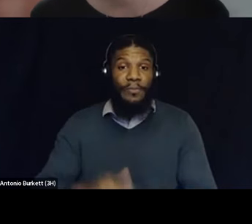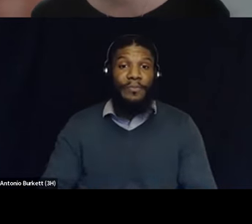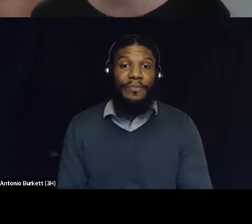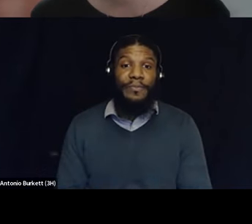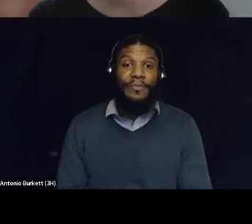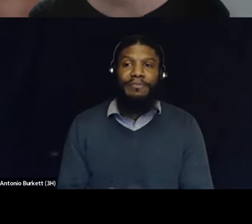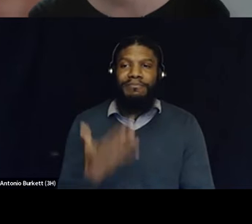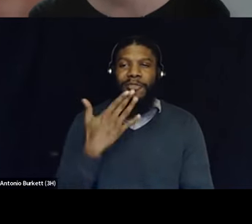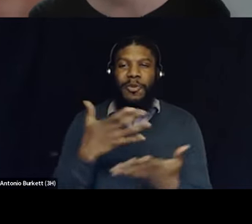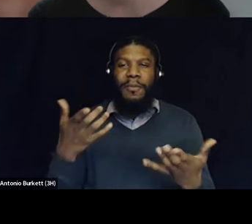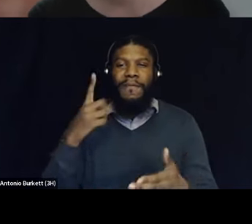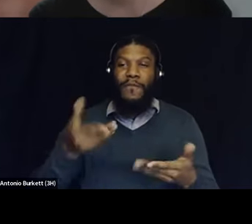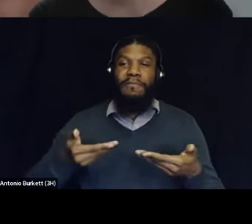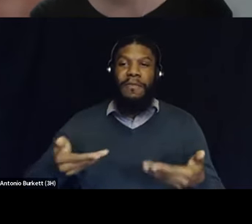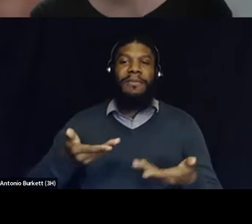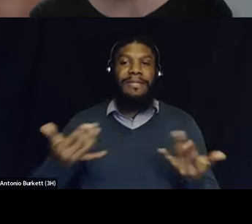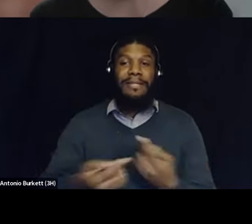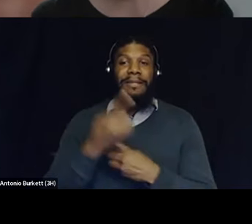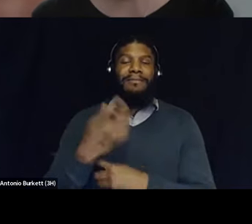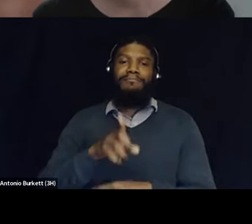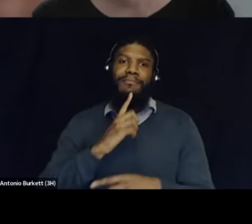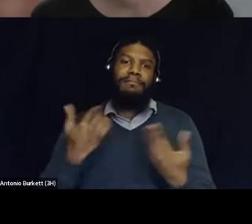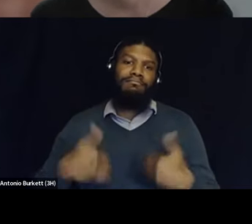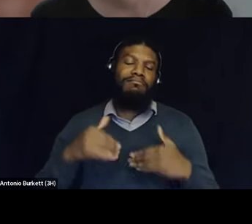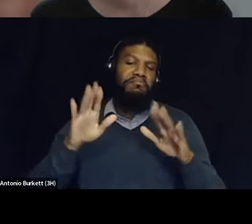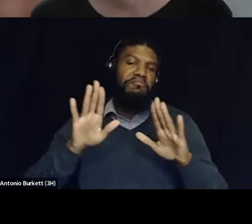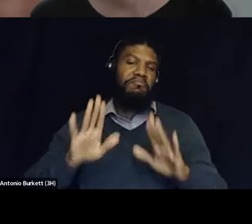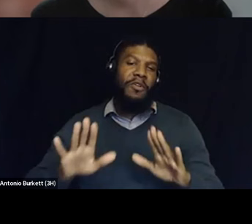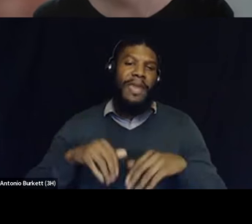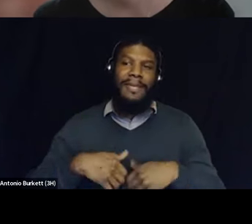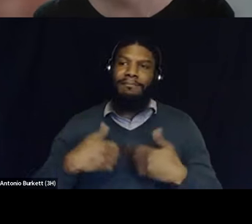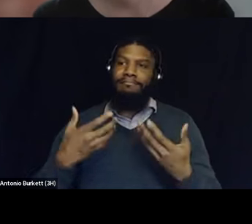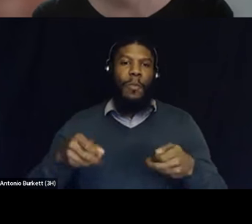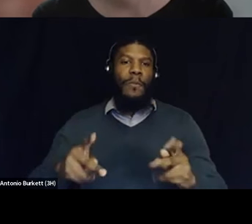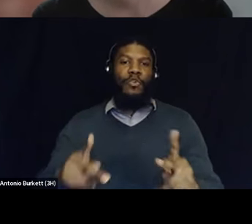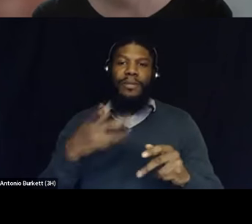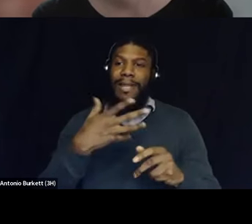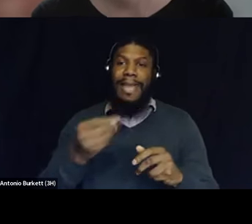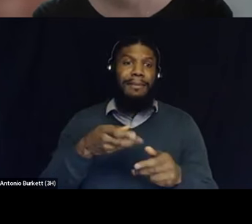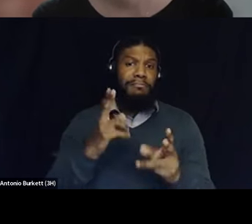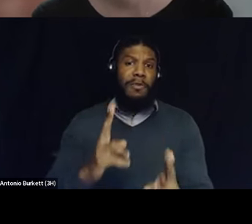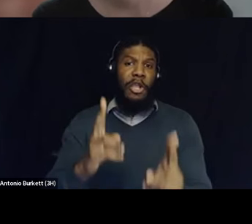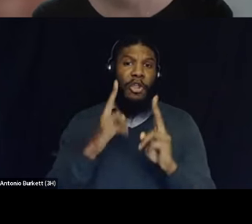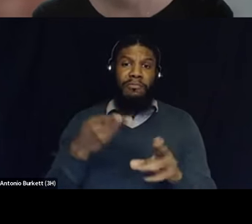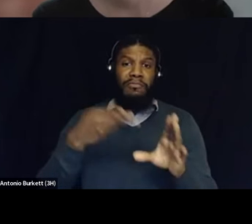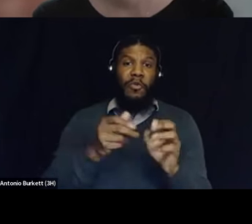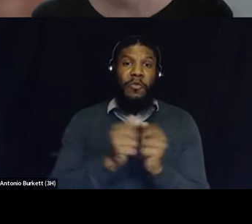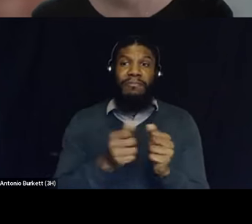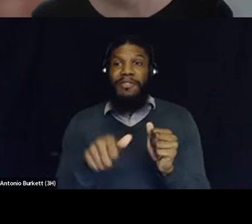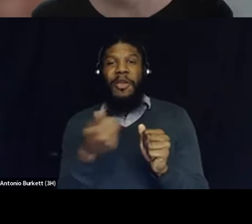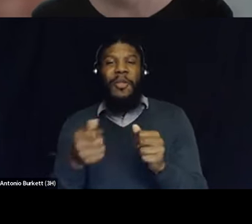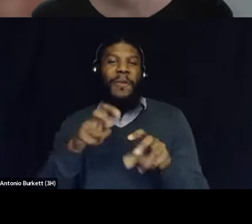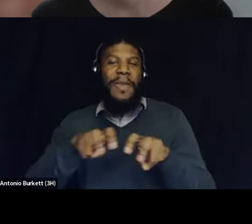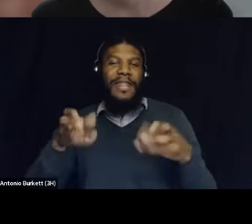Thank you so much for having me, and it's really a wonderful opportunity and honor to be here with the other panelists.